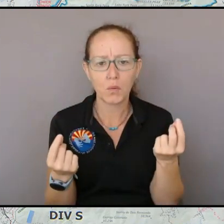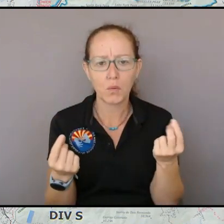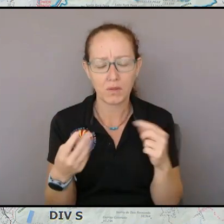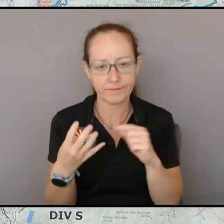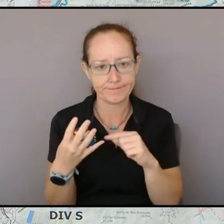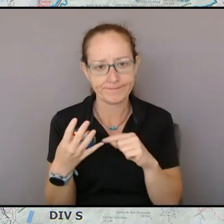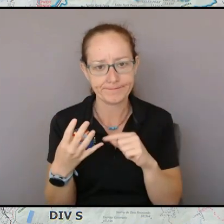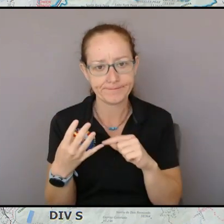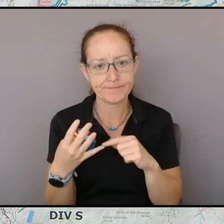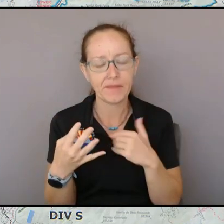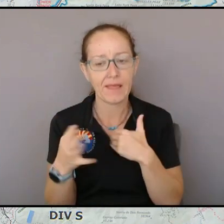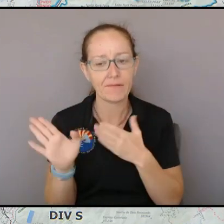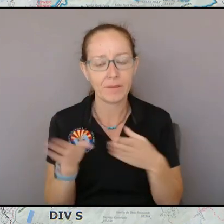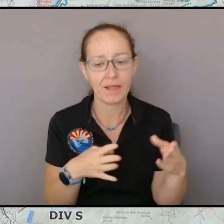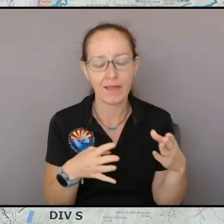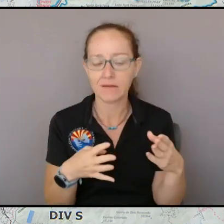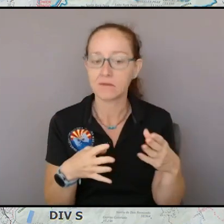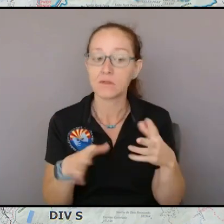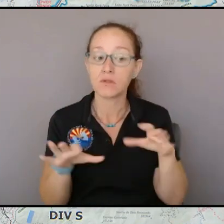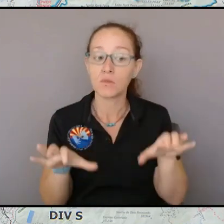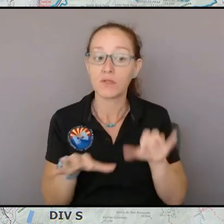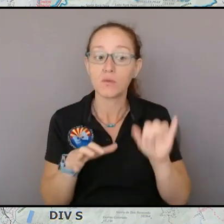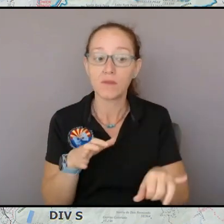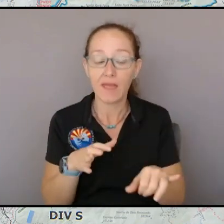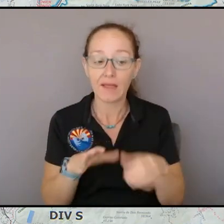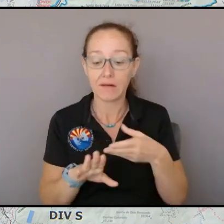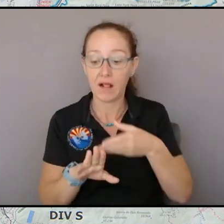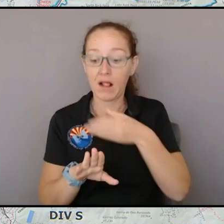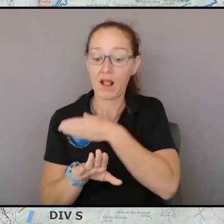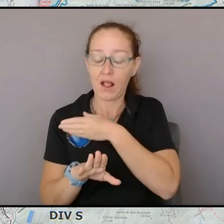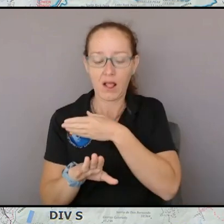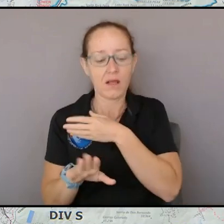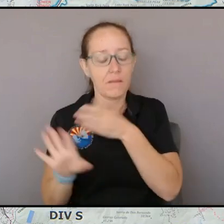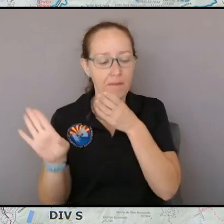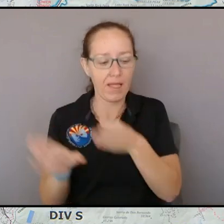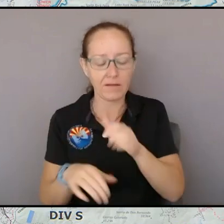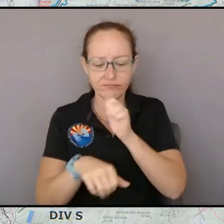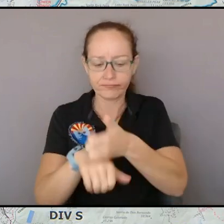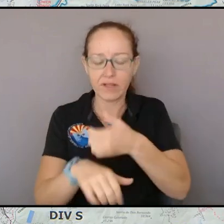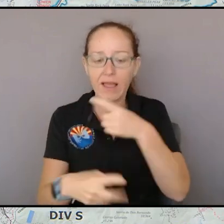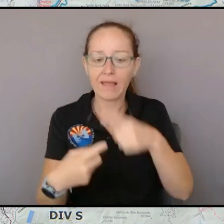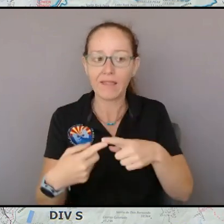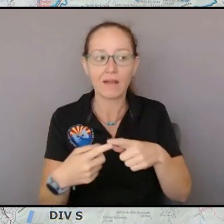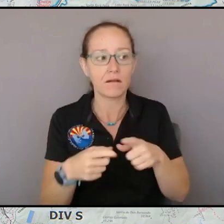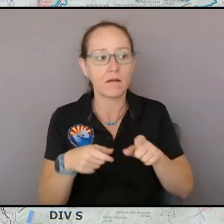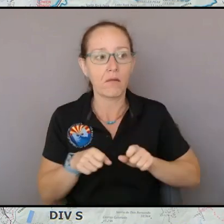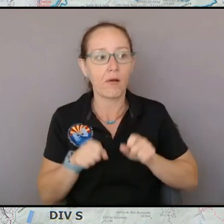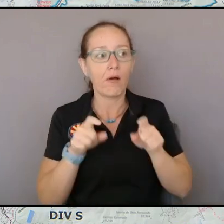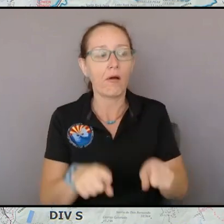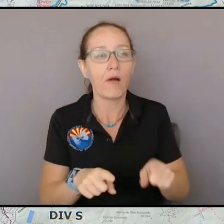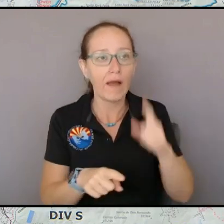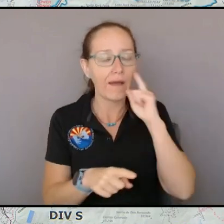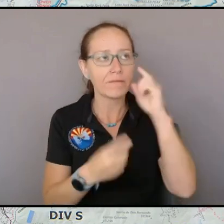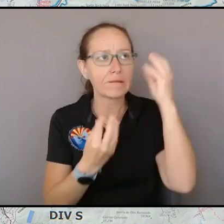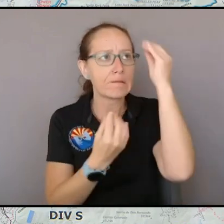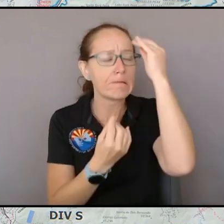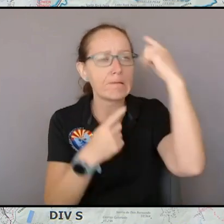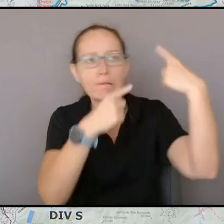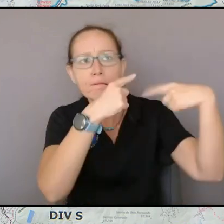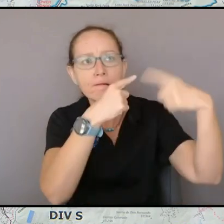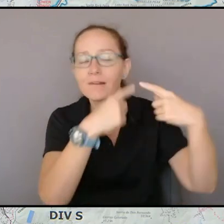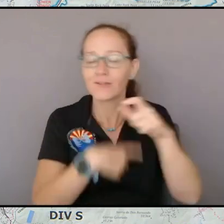to think about what we should be doing in the moment the other thing that we worry about is that optionality and so